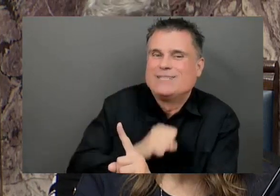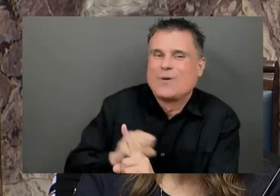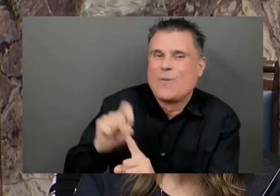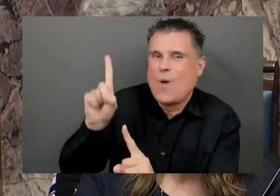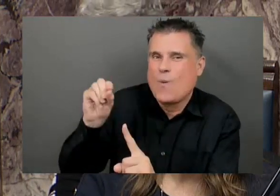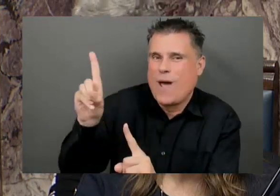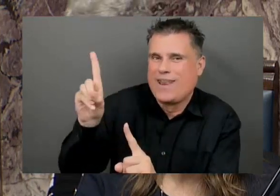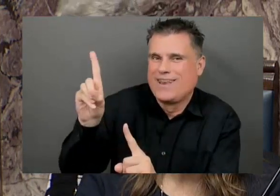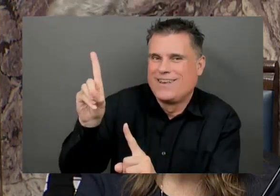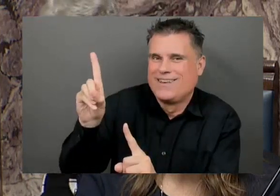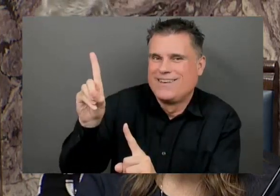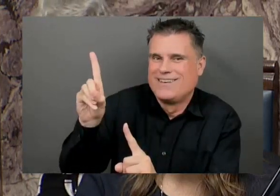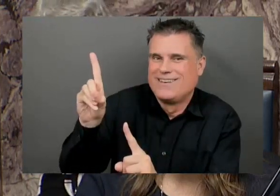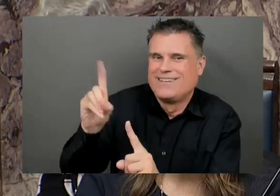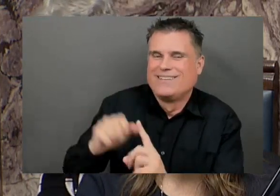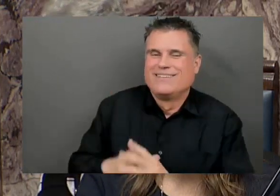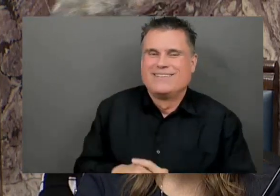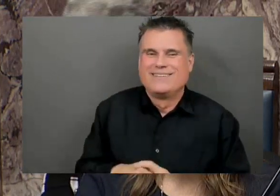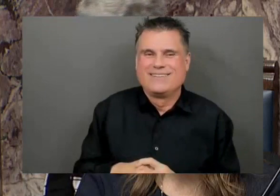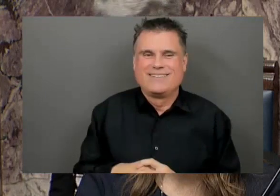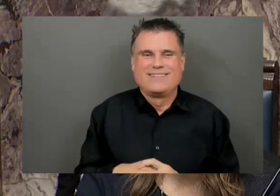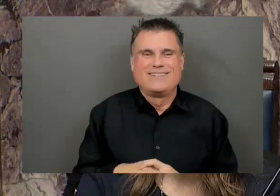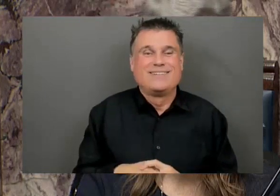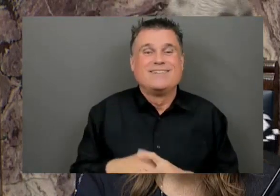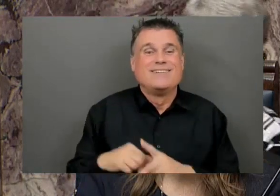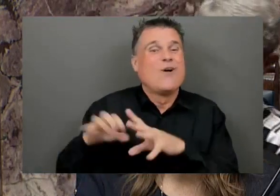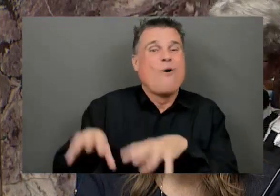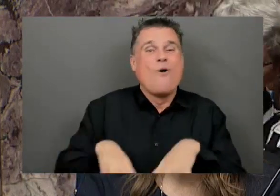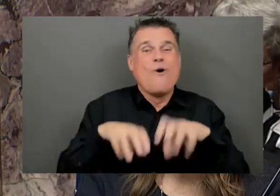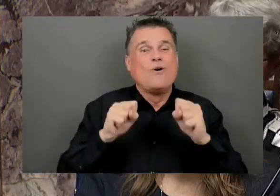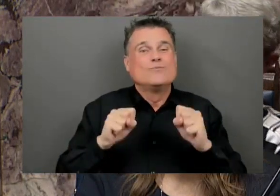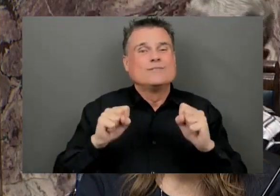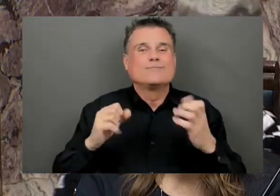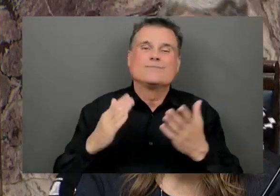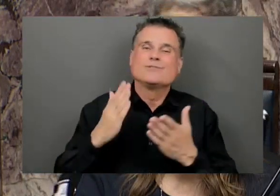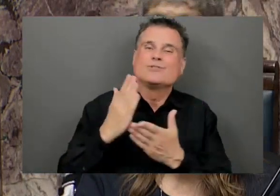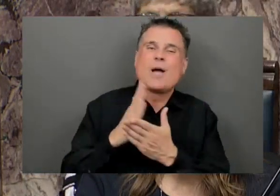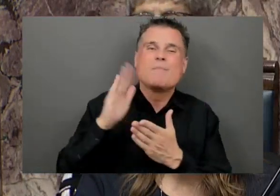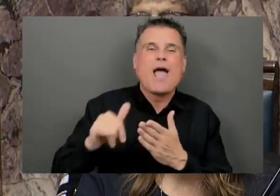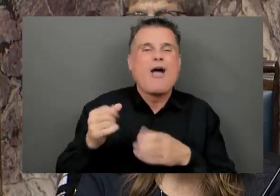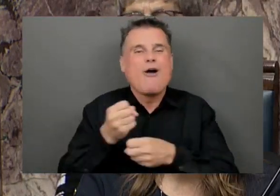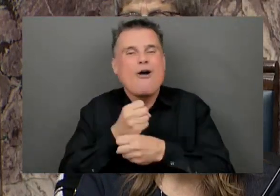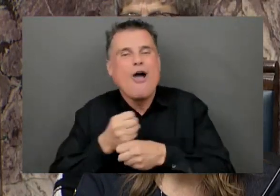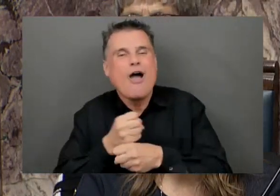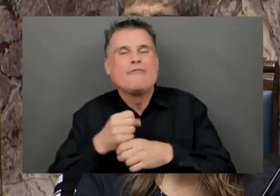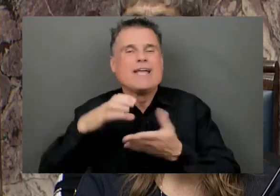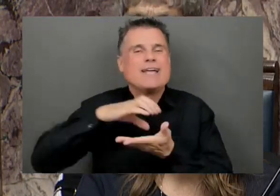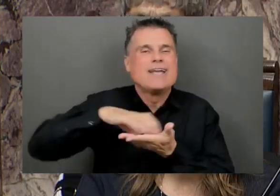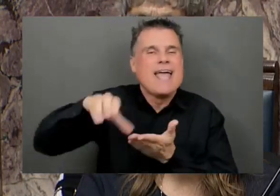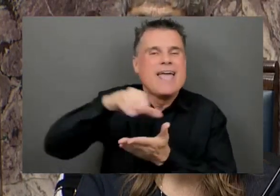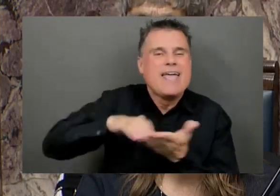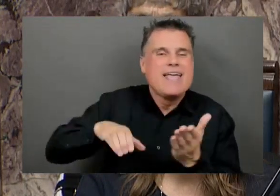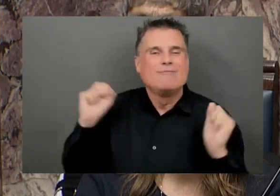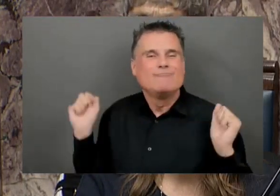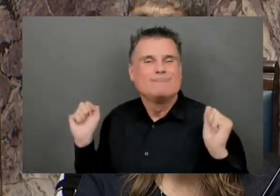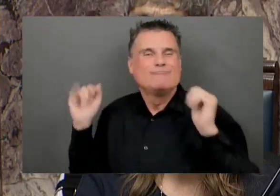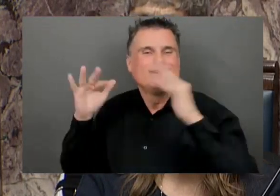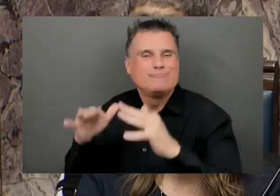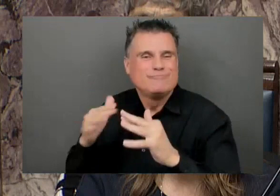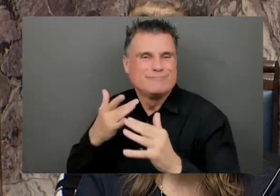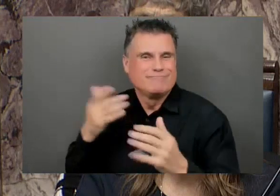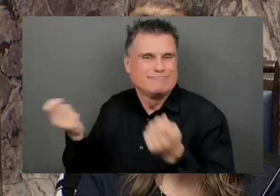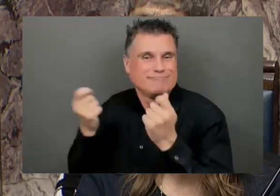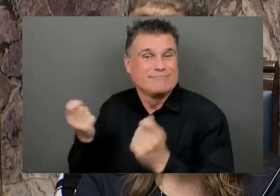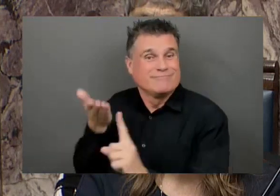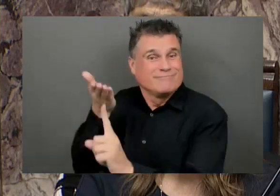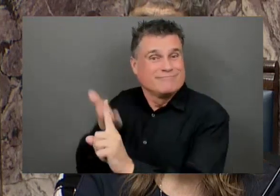event. Alice was born in 1923, and she joined the Army in 1943. I was so